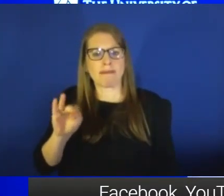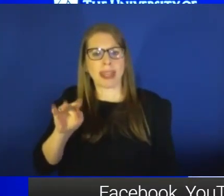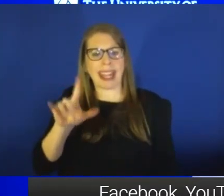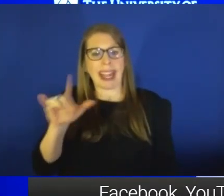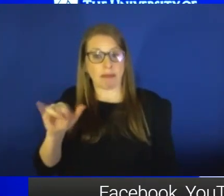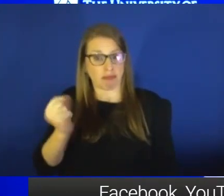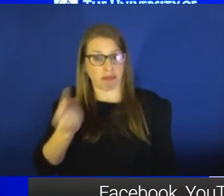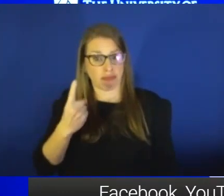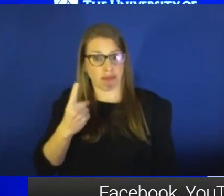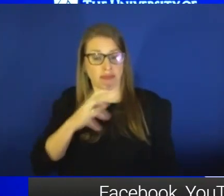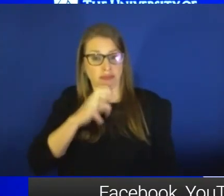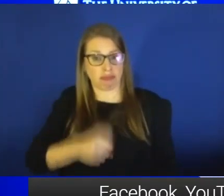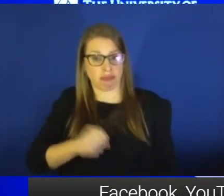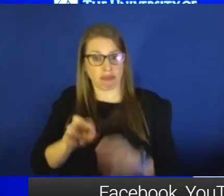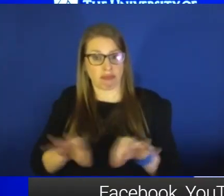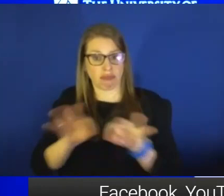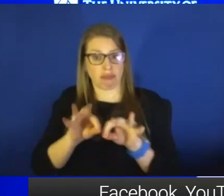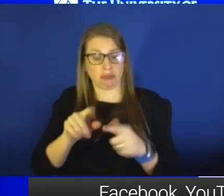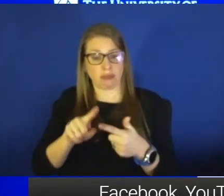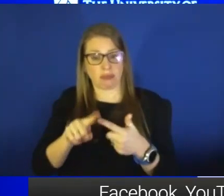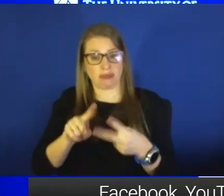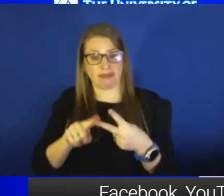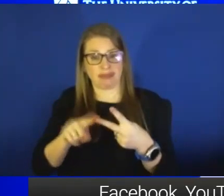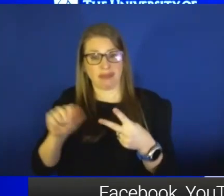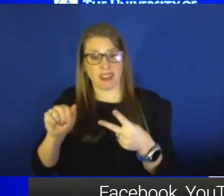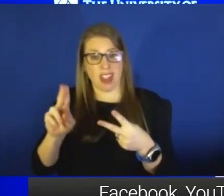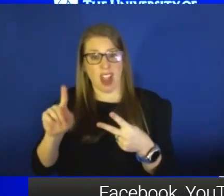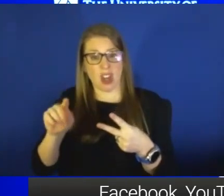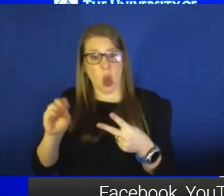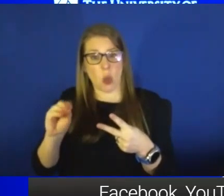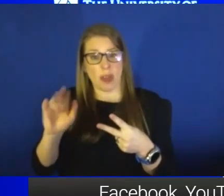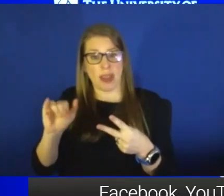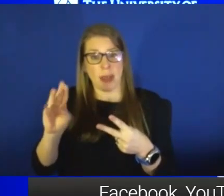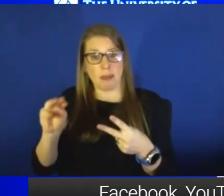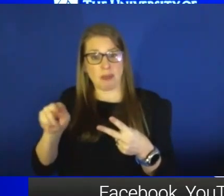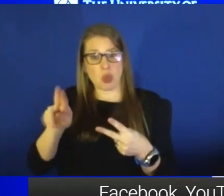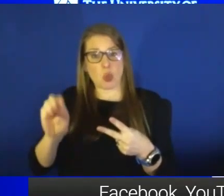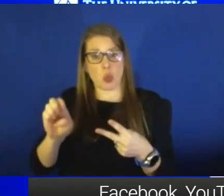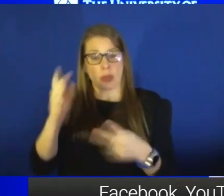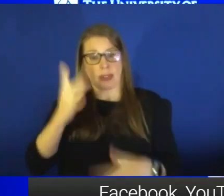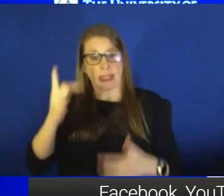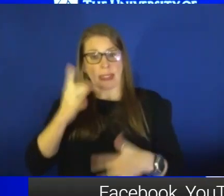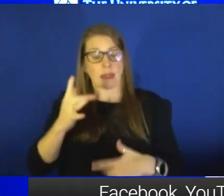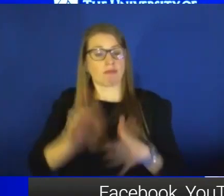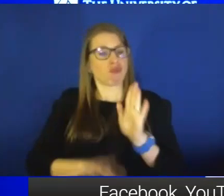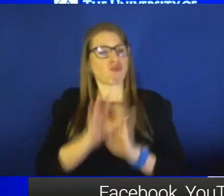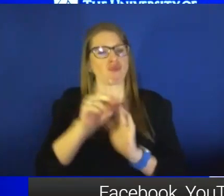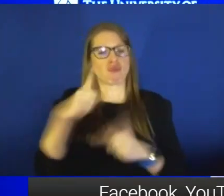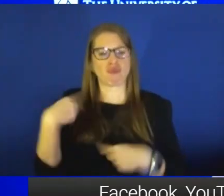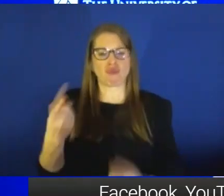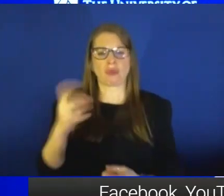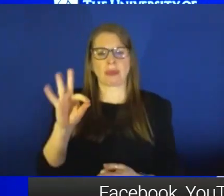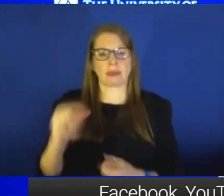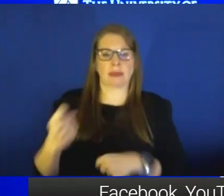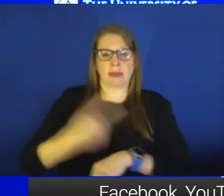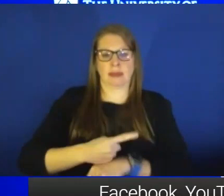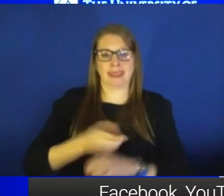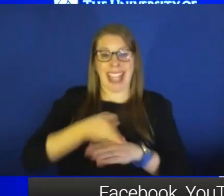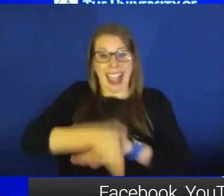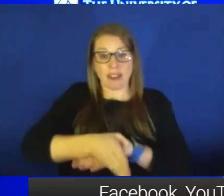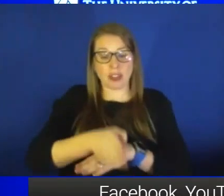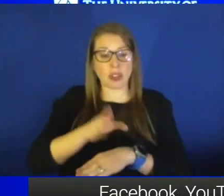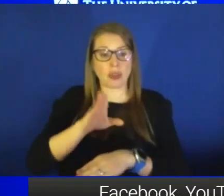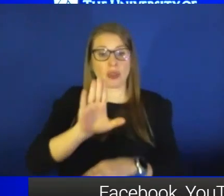Autoimmune disease, that is important. What we have also found is that, you know, for probably about 90 days after your dose,